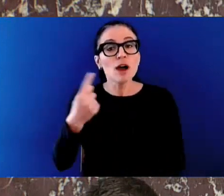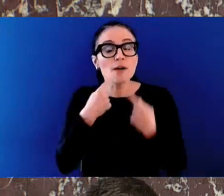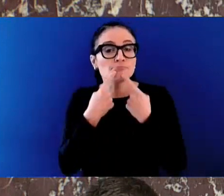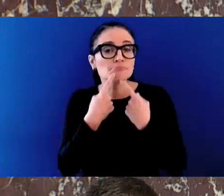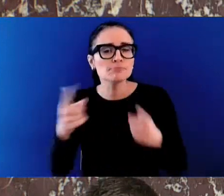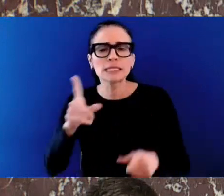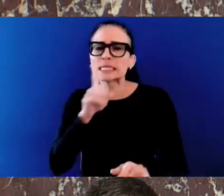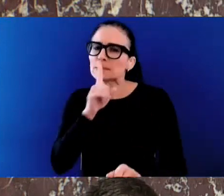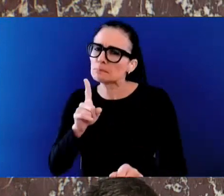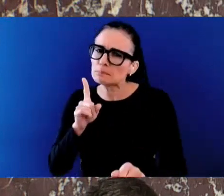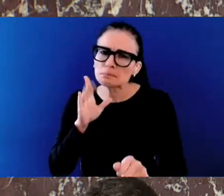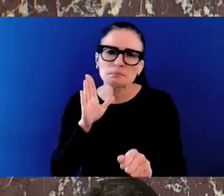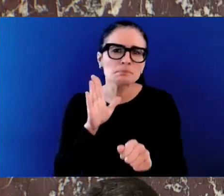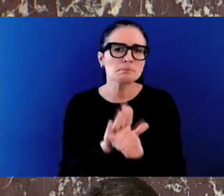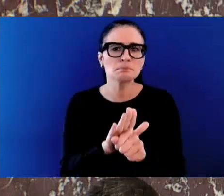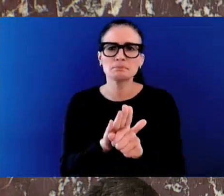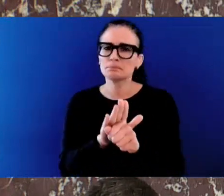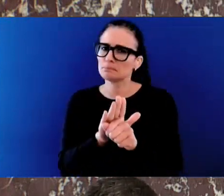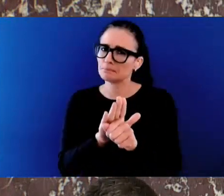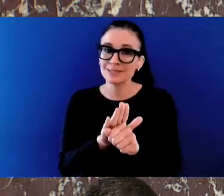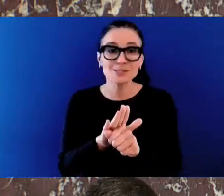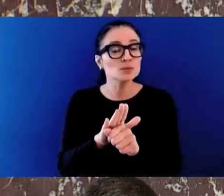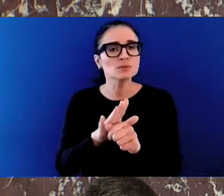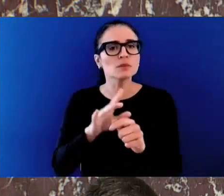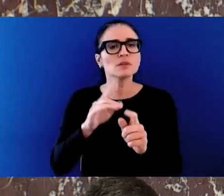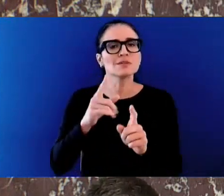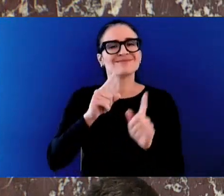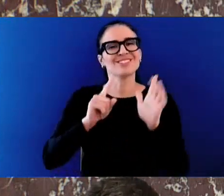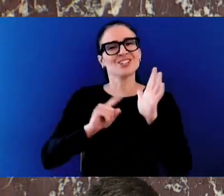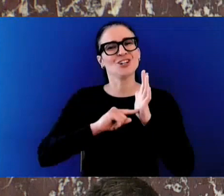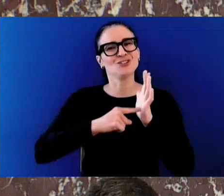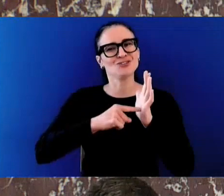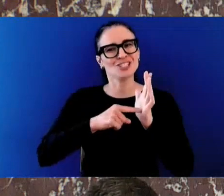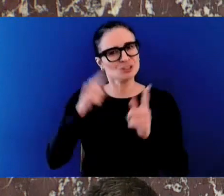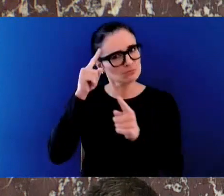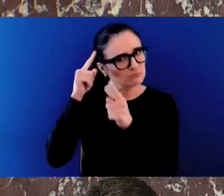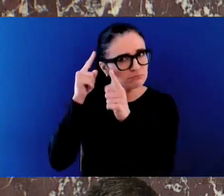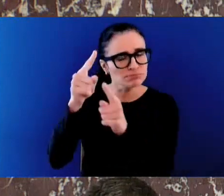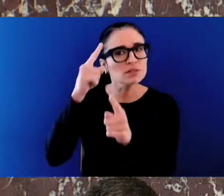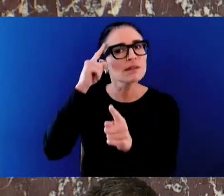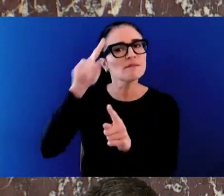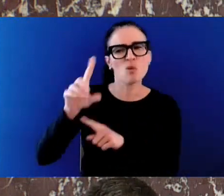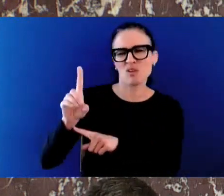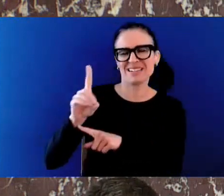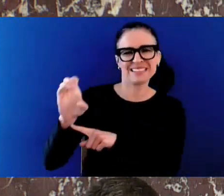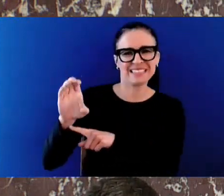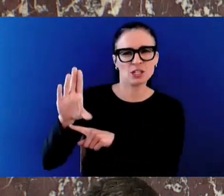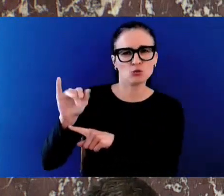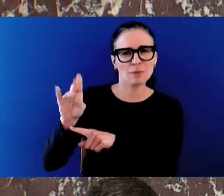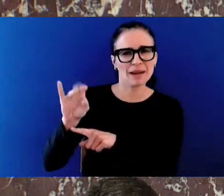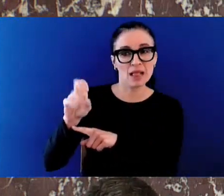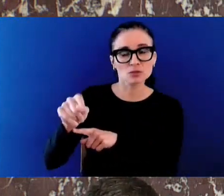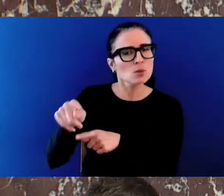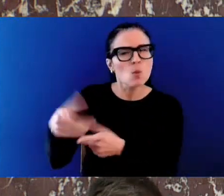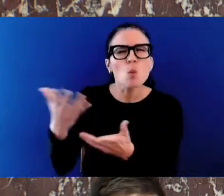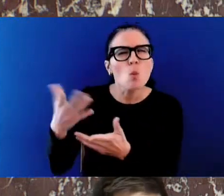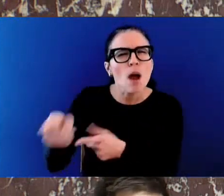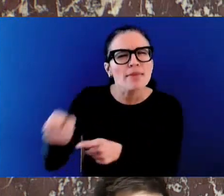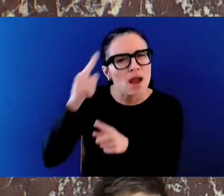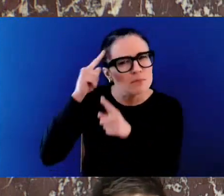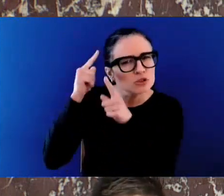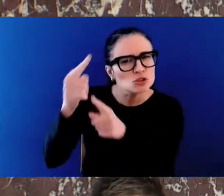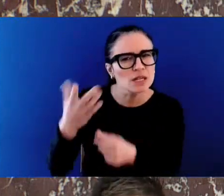decriminalization. Let's take a look at what those objectives might be, Mr. Speaker, because two years ago the Health Minister said, and I quote,